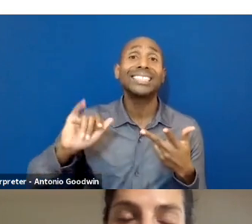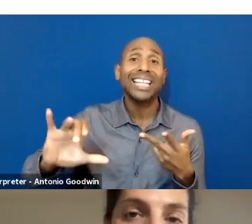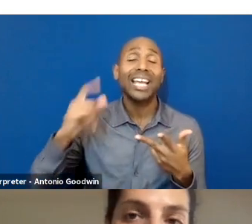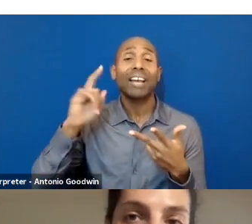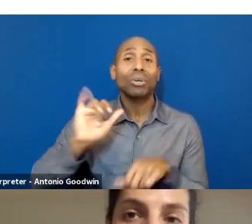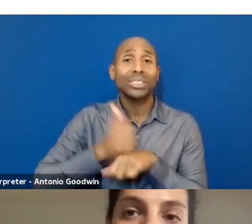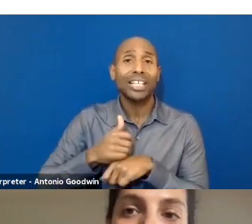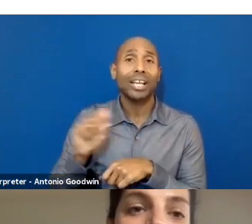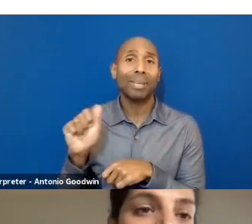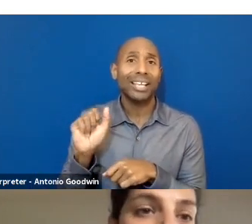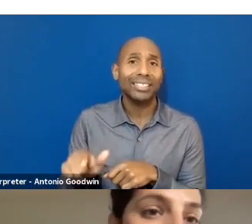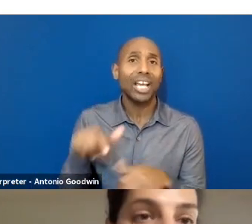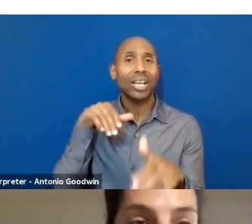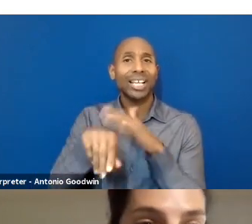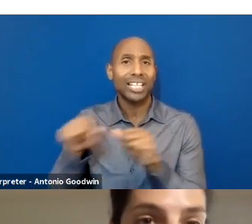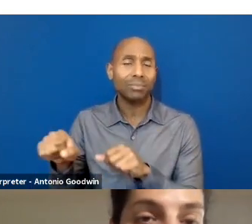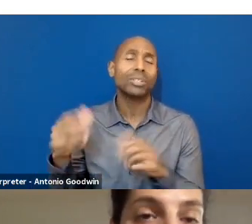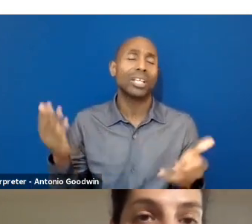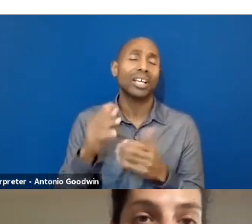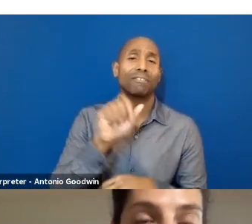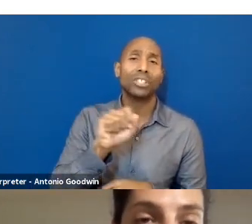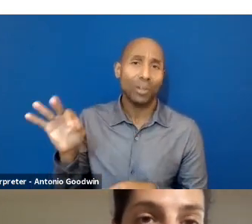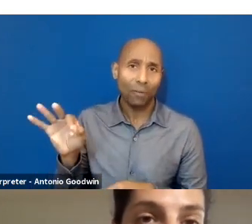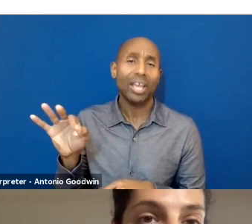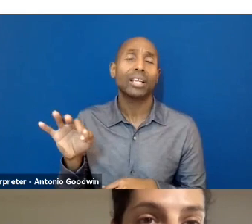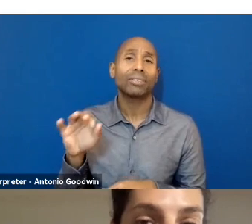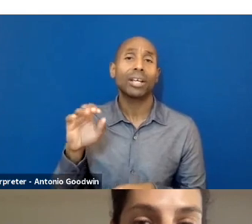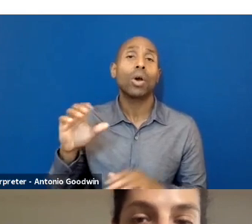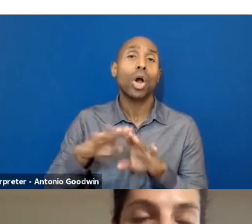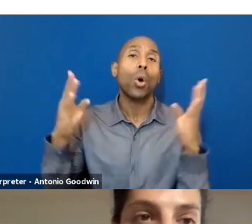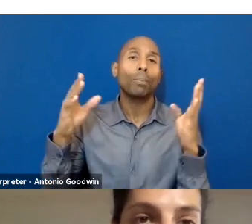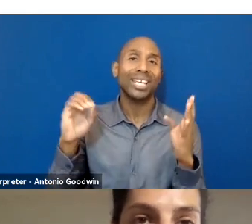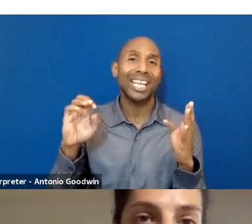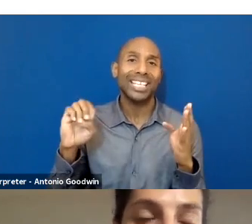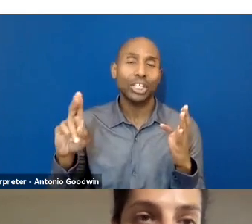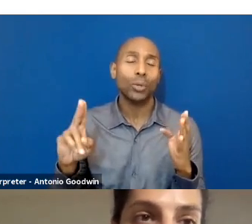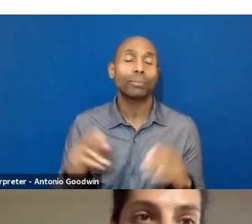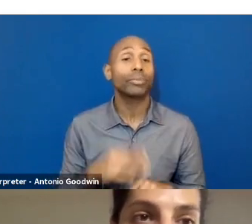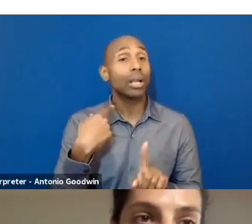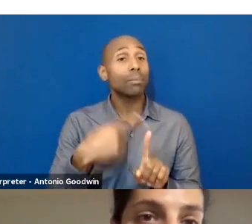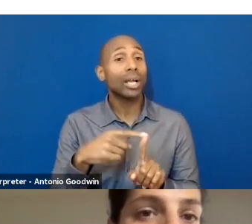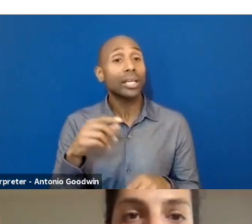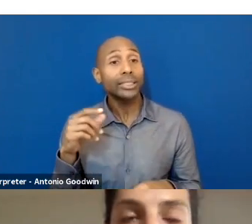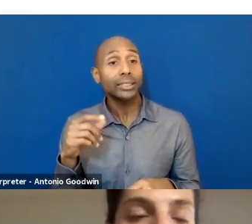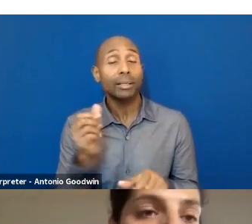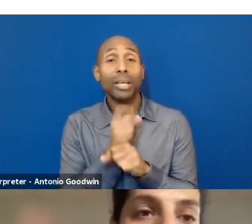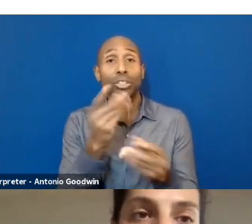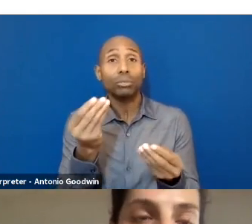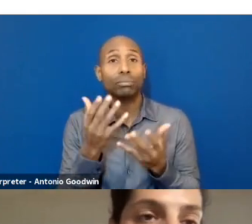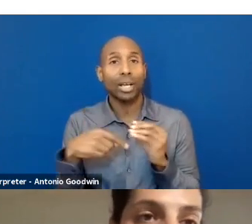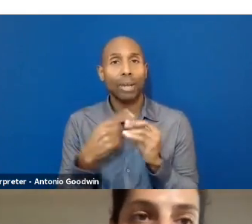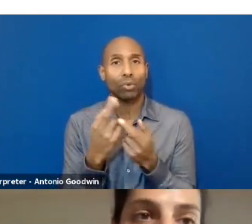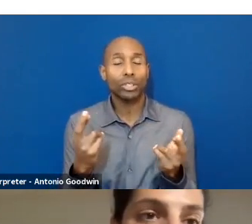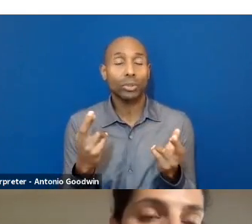of the OpenEDU as always. And again, thank you, Teju. Don't forget to give us your resources. I know in some of the questions, they're asking books,